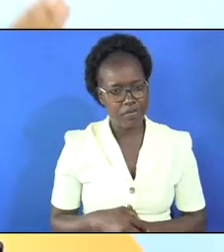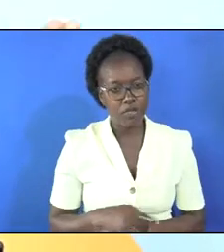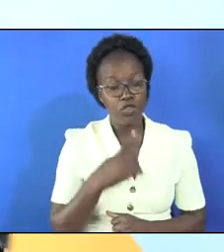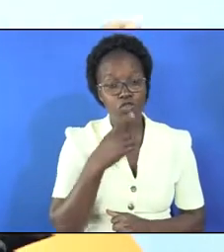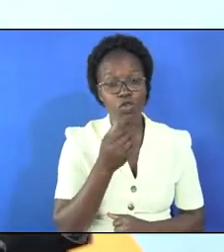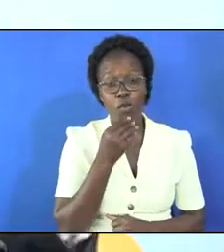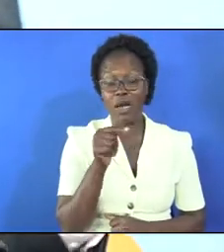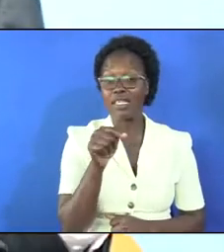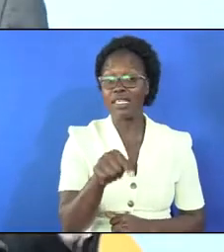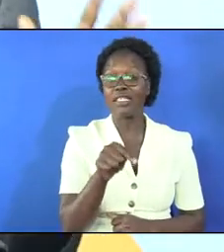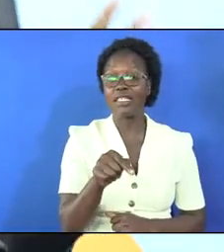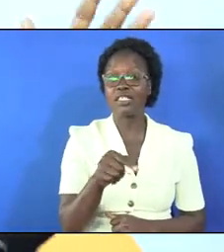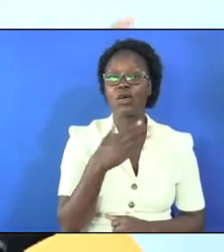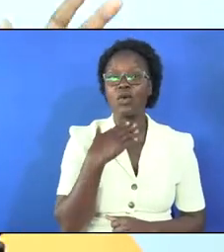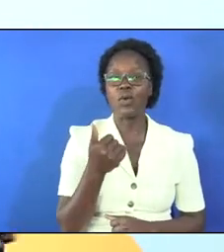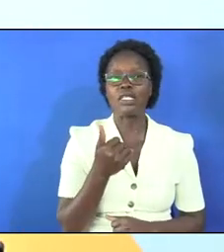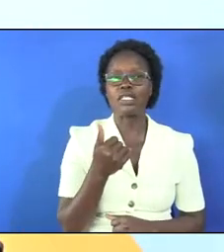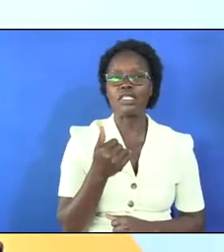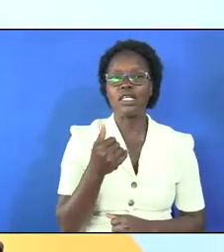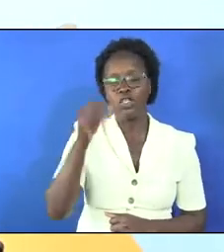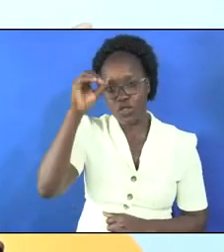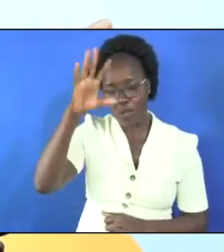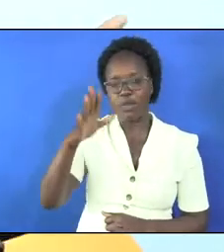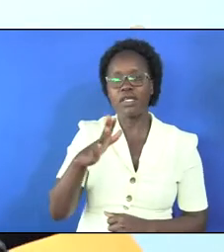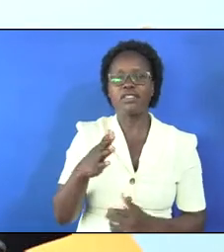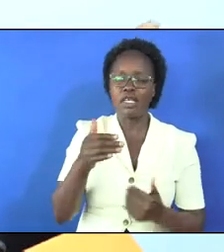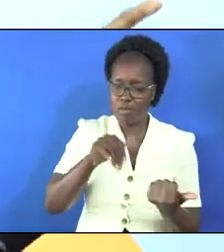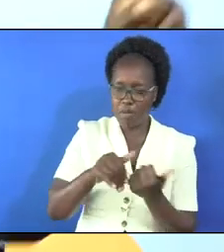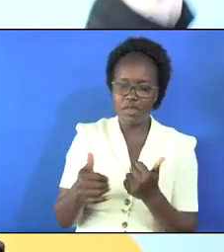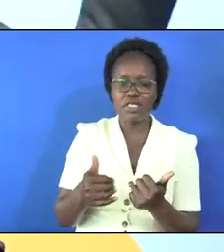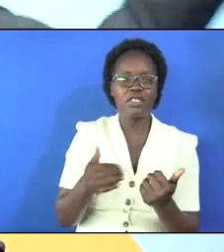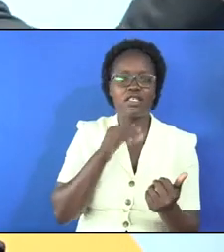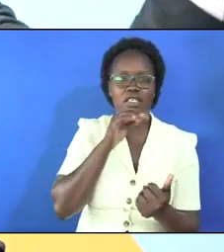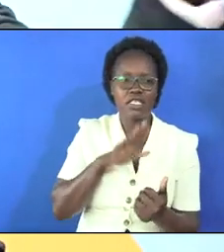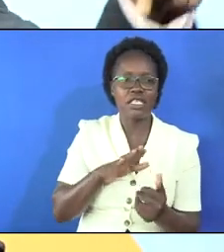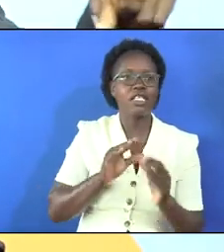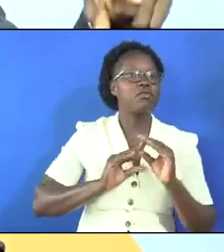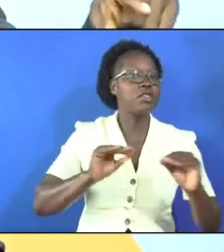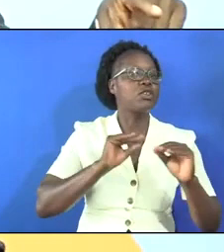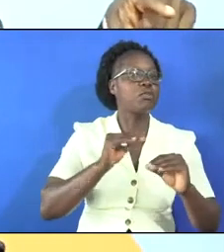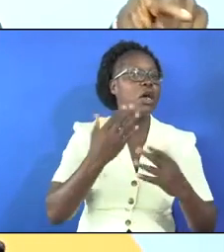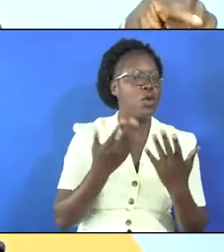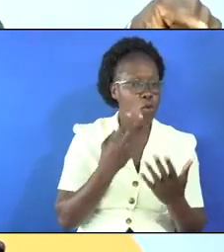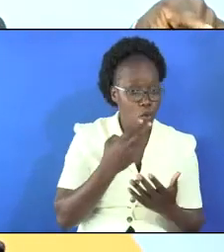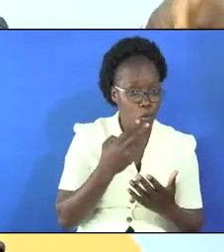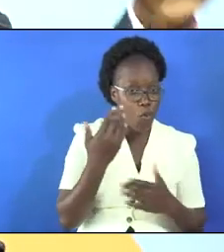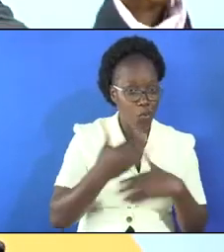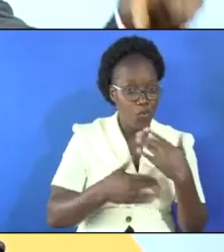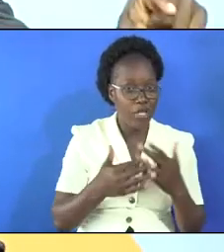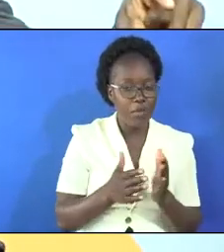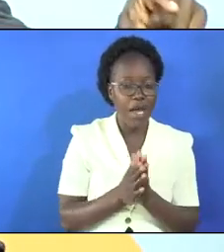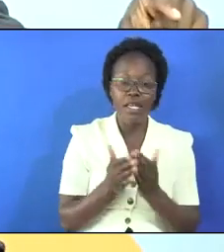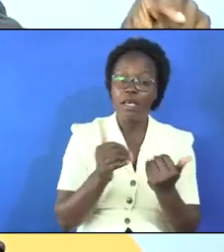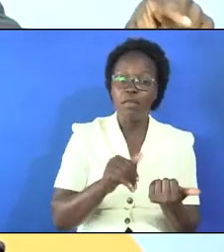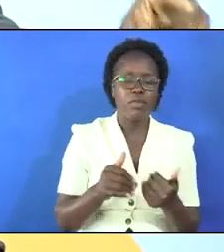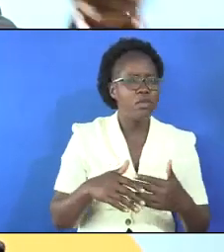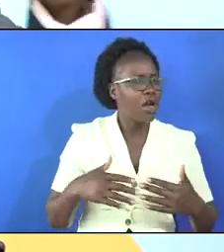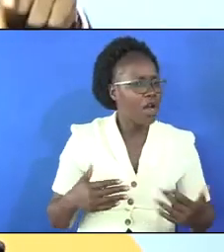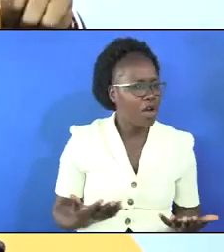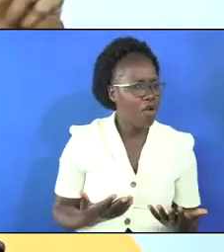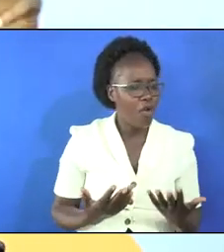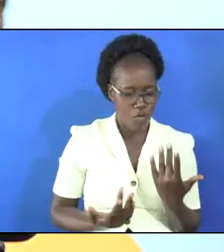so this day the mother wanted to baptize the son as she has been taught by the neighbor and the baptism